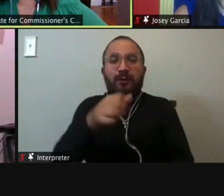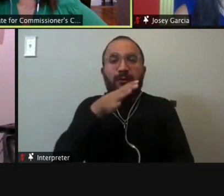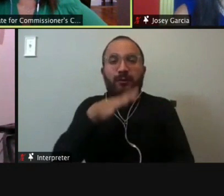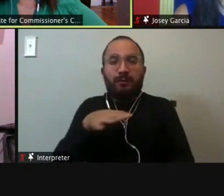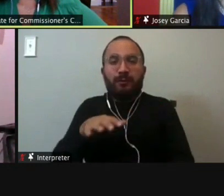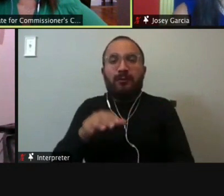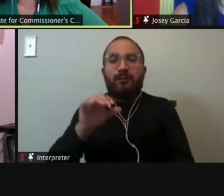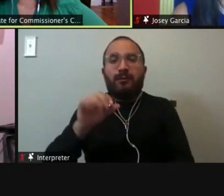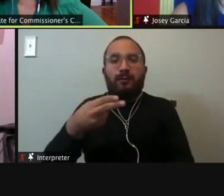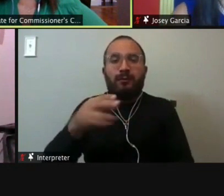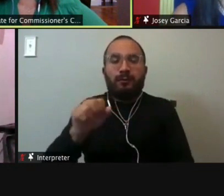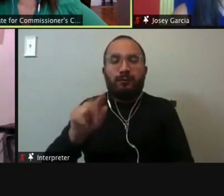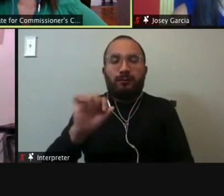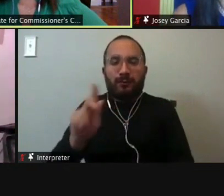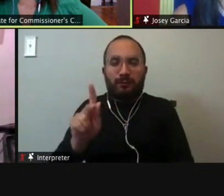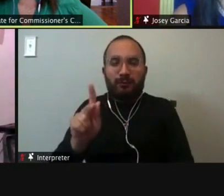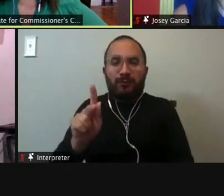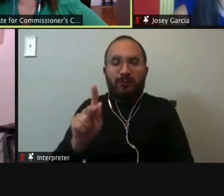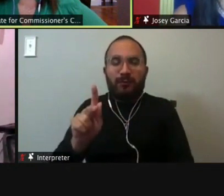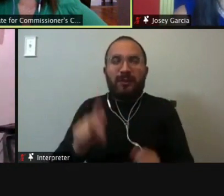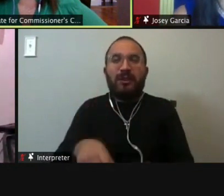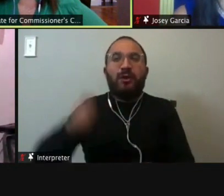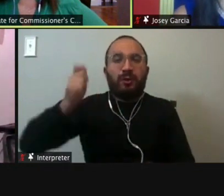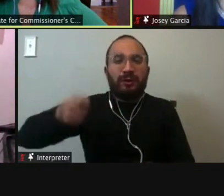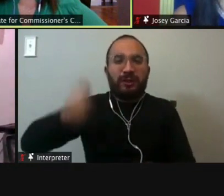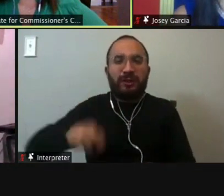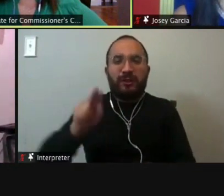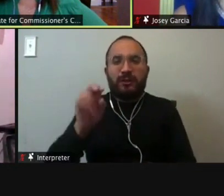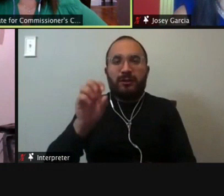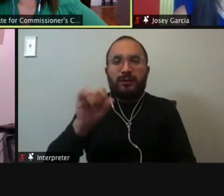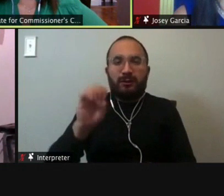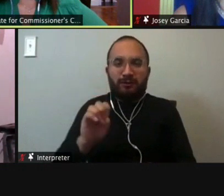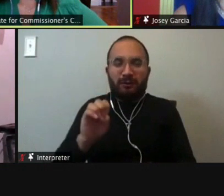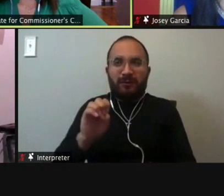Uh, Judge Rosie has done an, uh, uh, an awesome job. So the answer is yes.